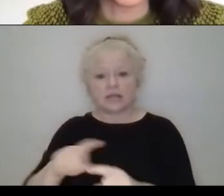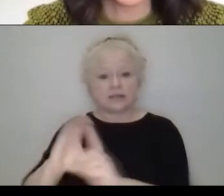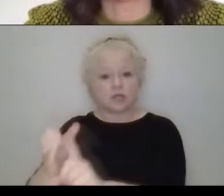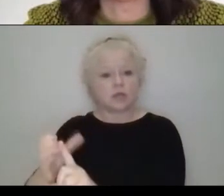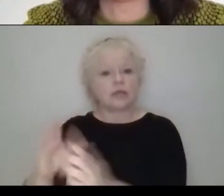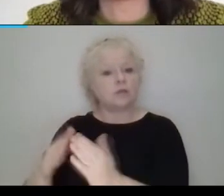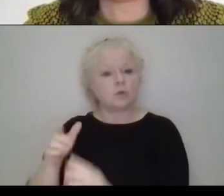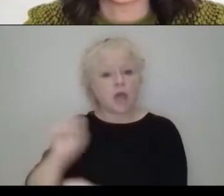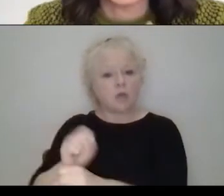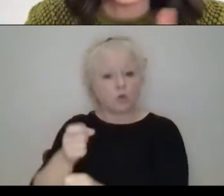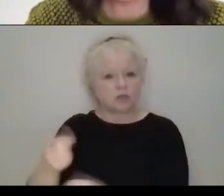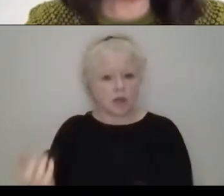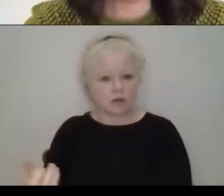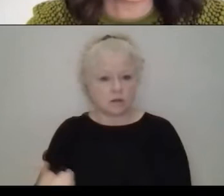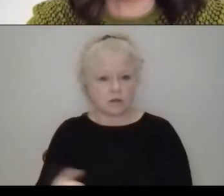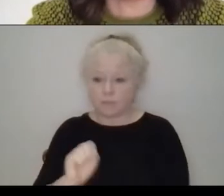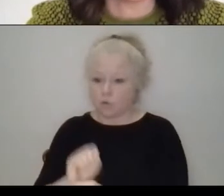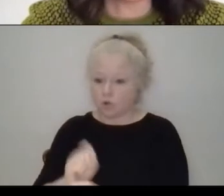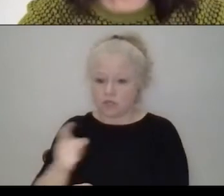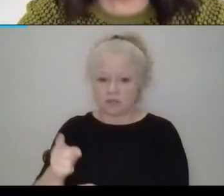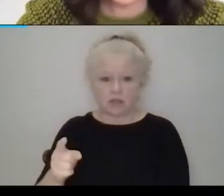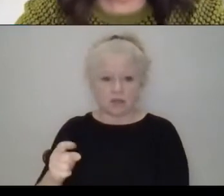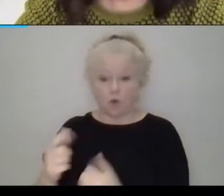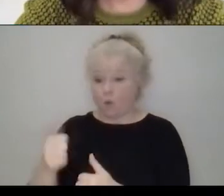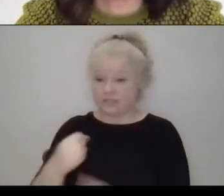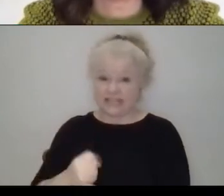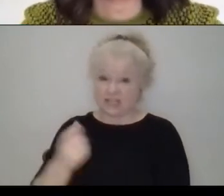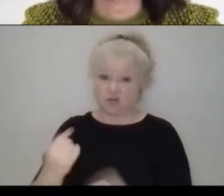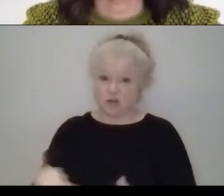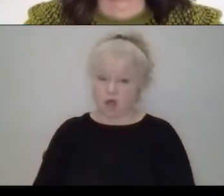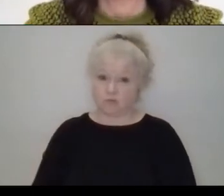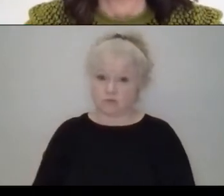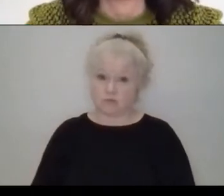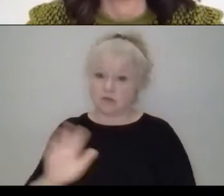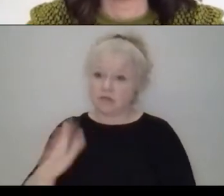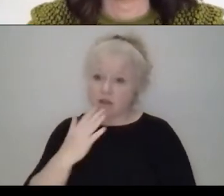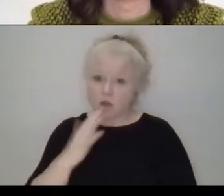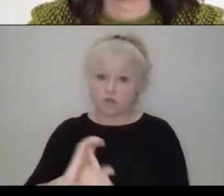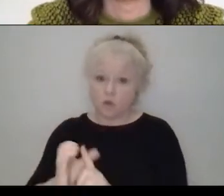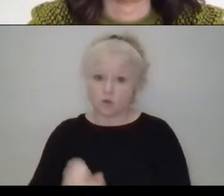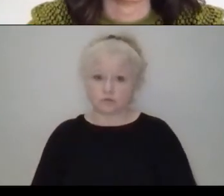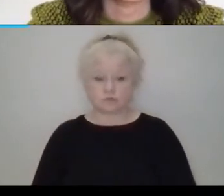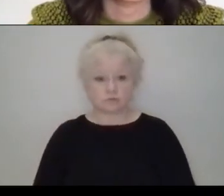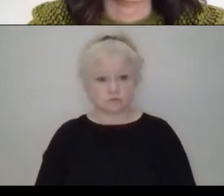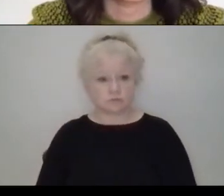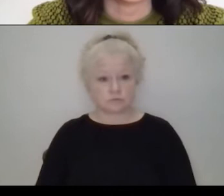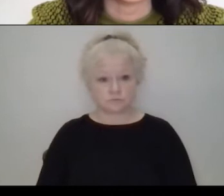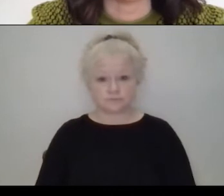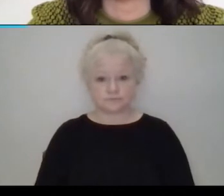which I work doing, I've been working there during the last almost 10 years now. Wow. Yeah. So how, so how many,